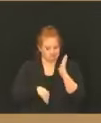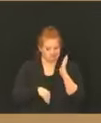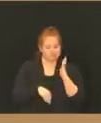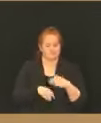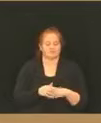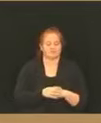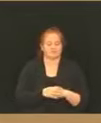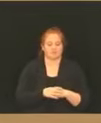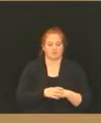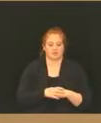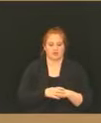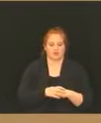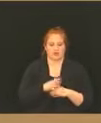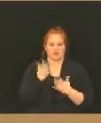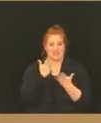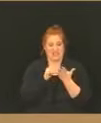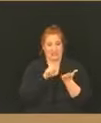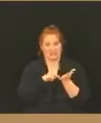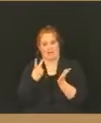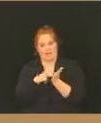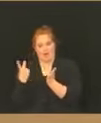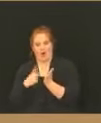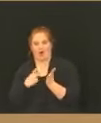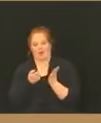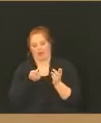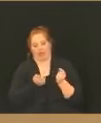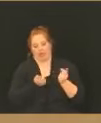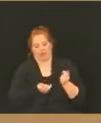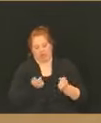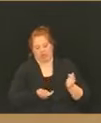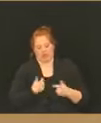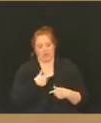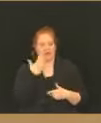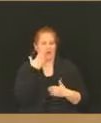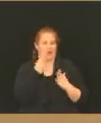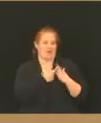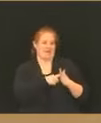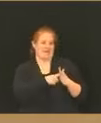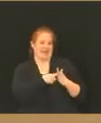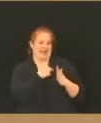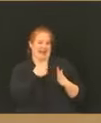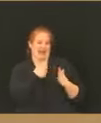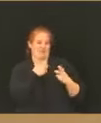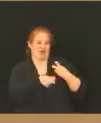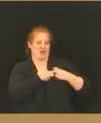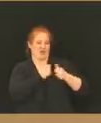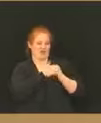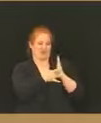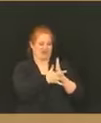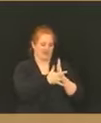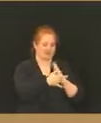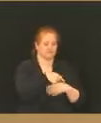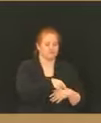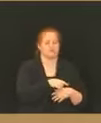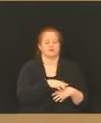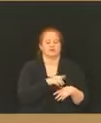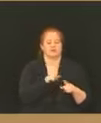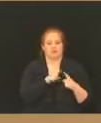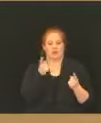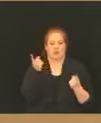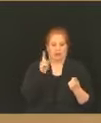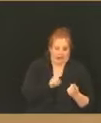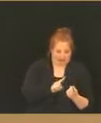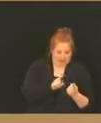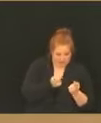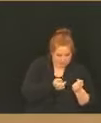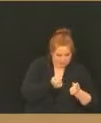We've taken out all the duplicates. And we know that at the beginning, there were a lot of issues with the server. So it's really paring down all of those sort of incomplete